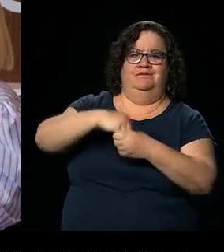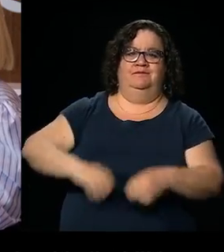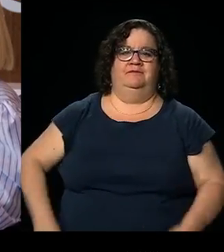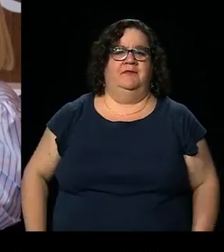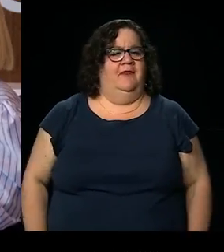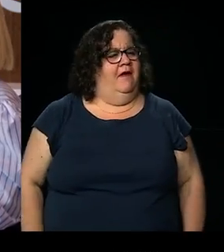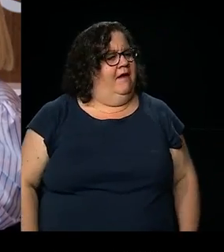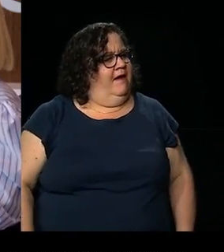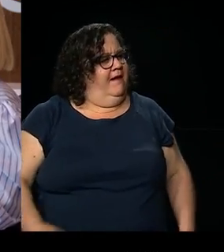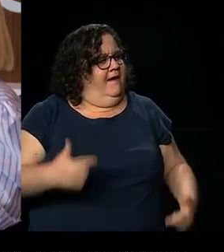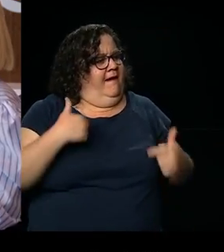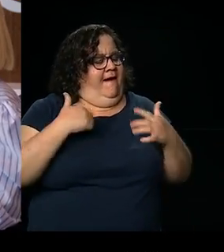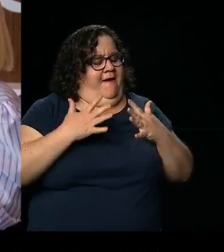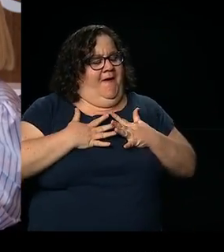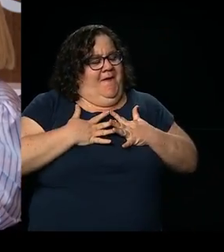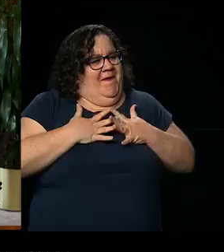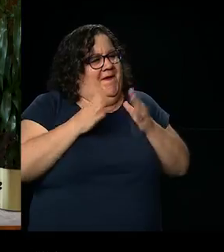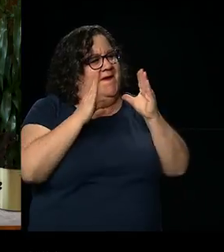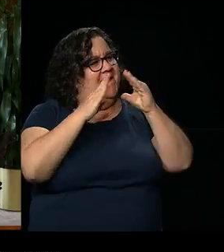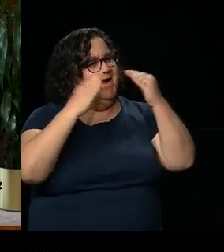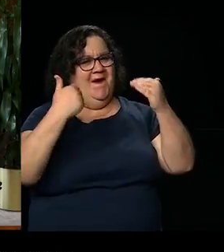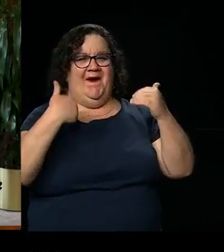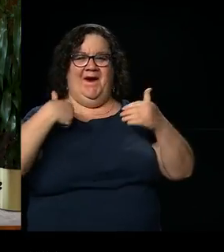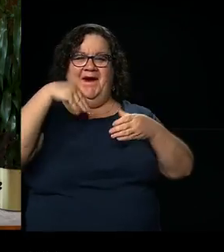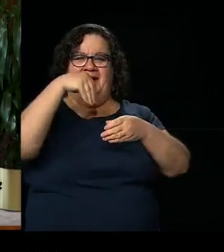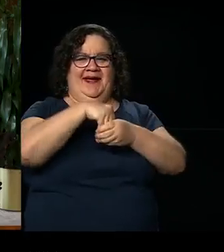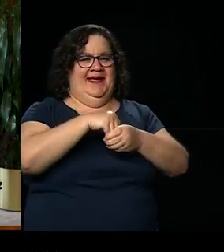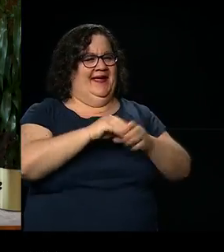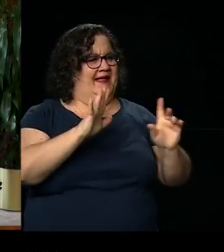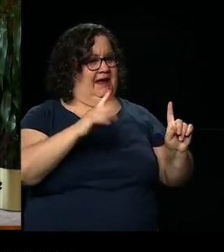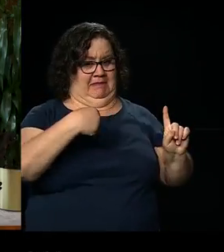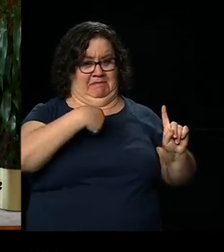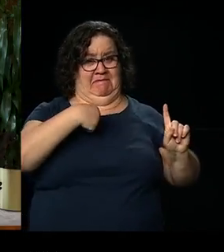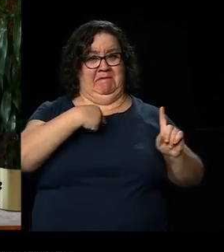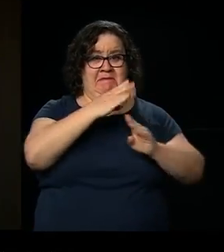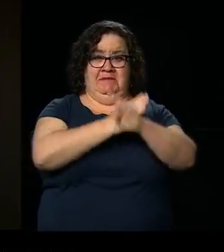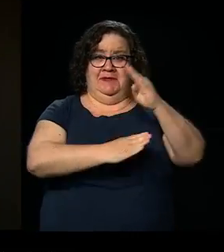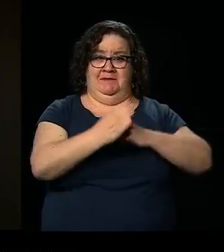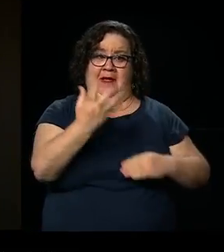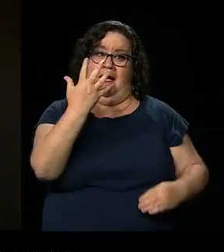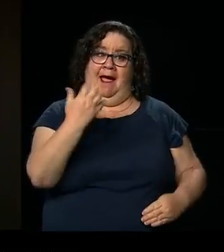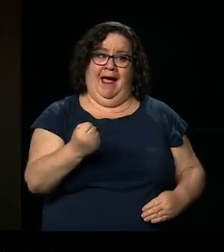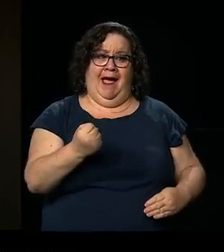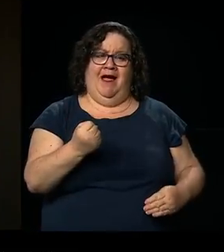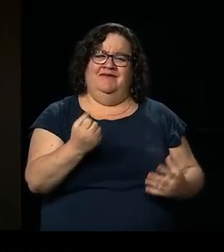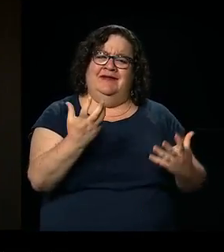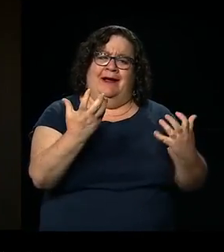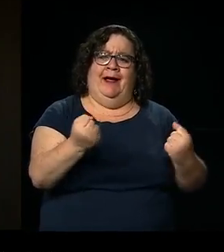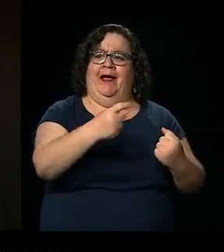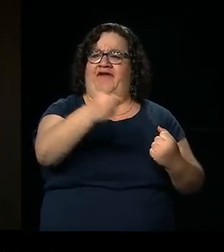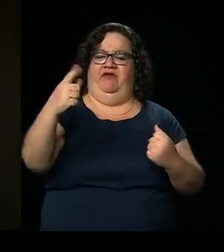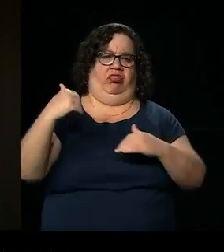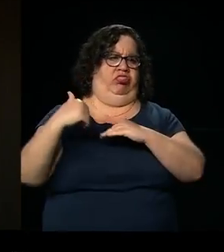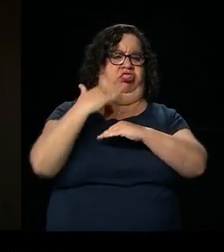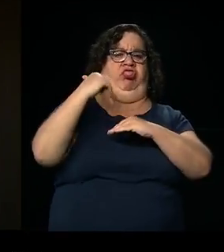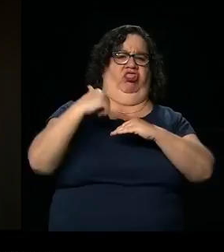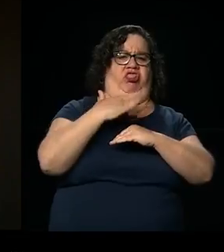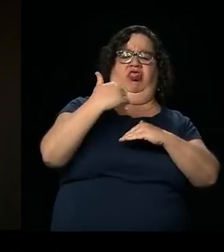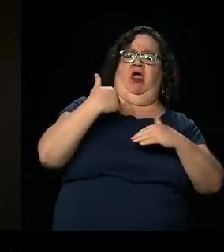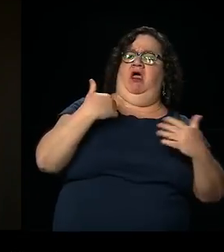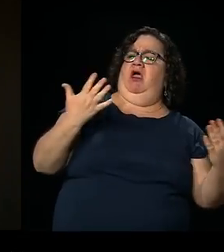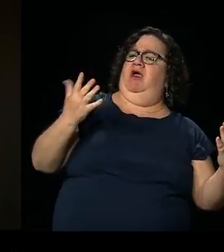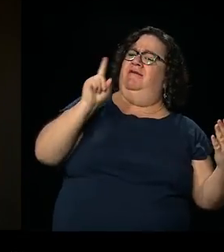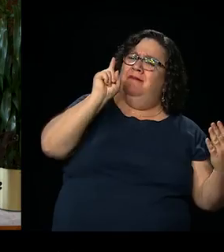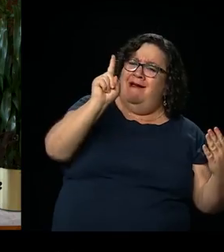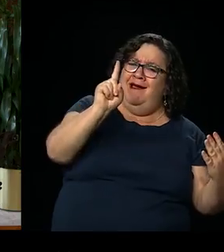account the rights of people with disabilities. I'm so glad that, you know, that I'm part of this, especially me myself having a disability. Sometimes